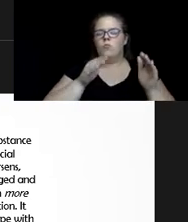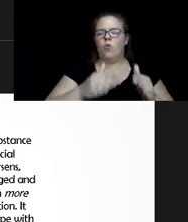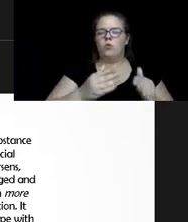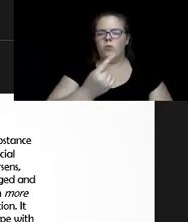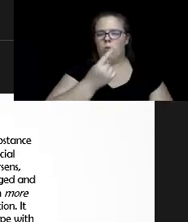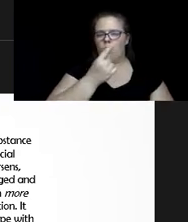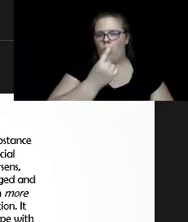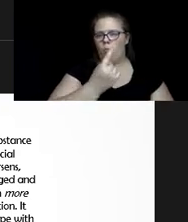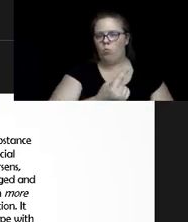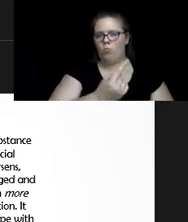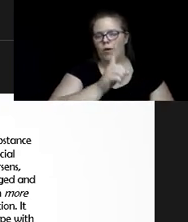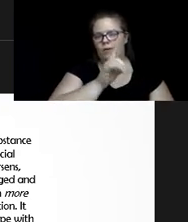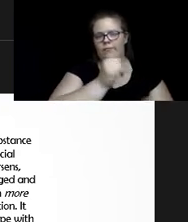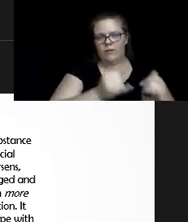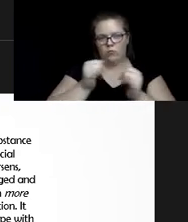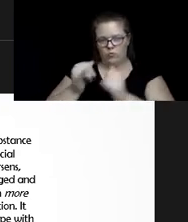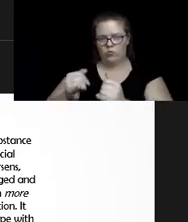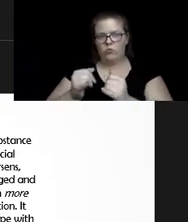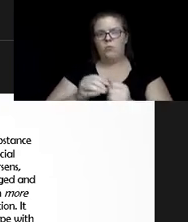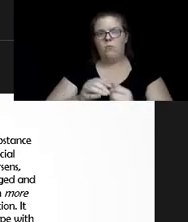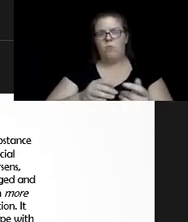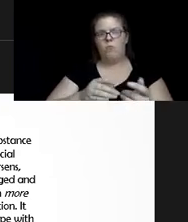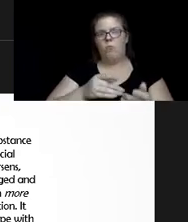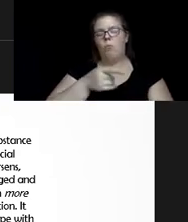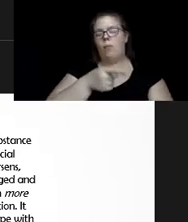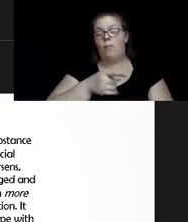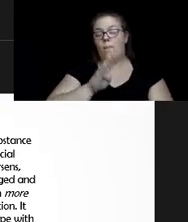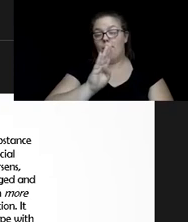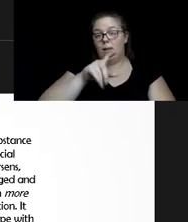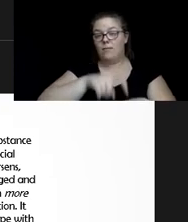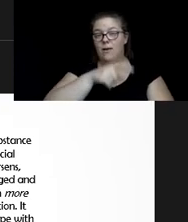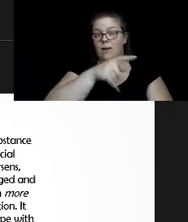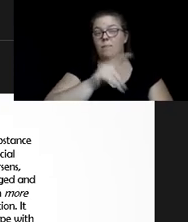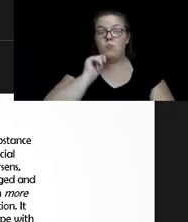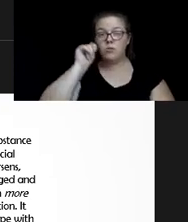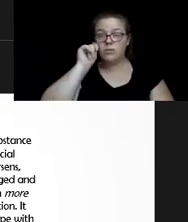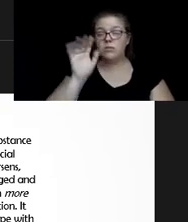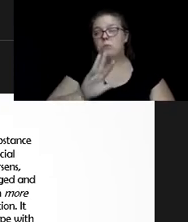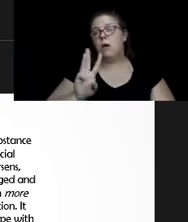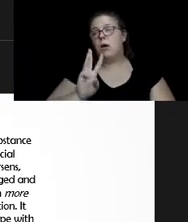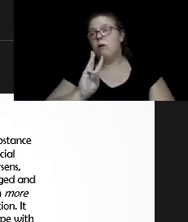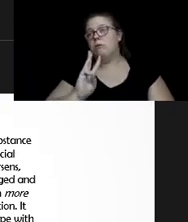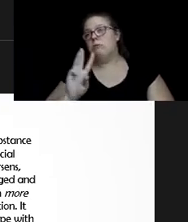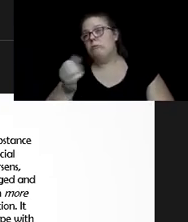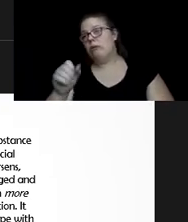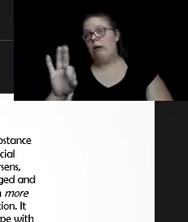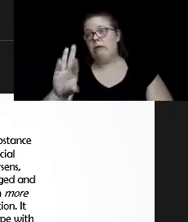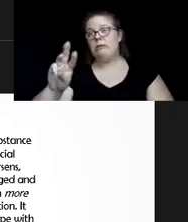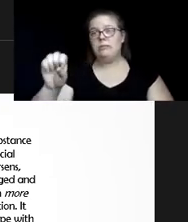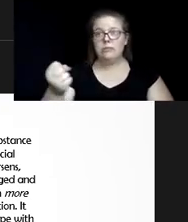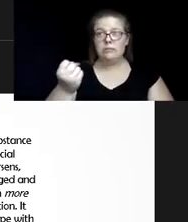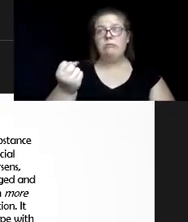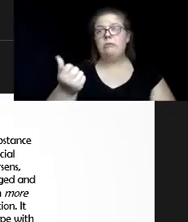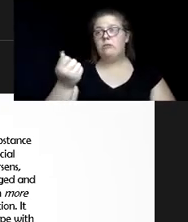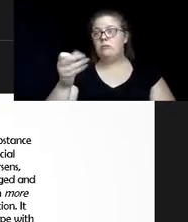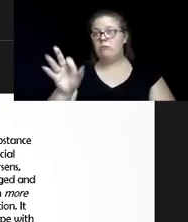by the time they were teenagers, like in the 60s and the 70s, there was a